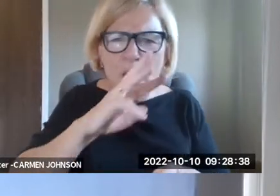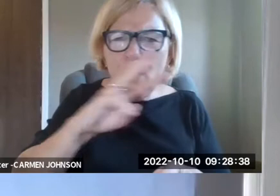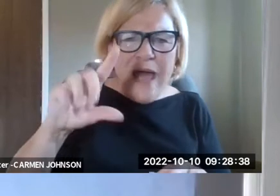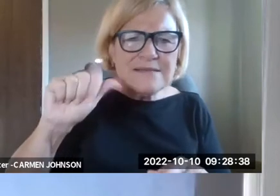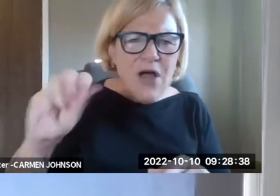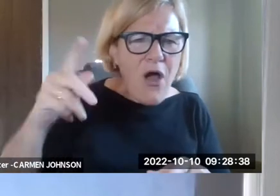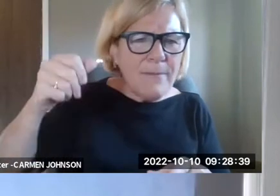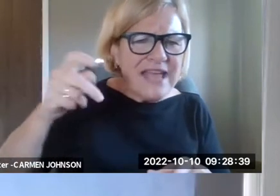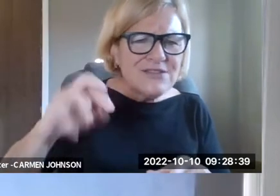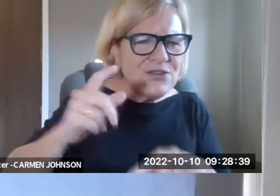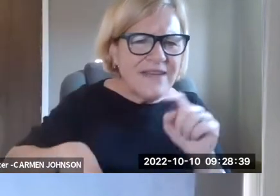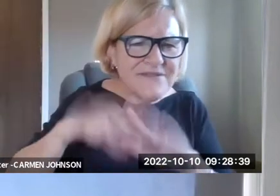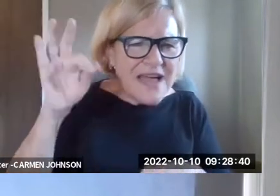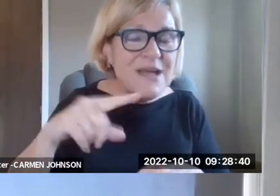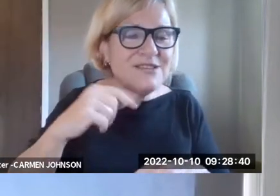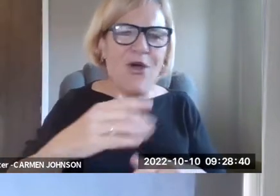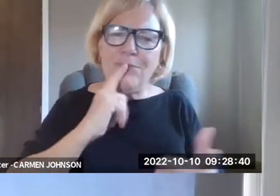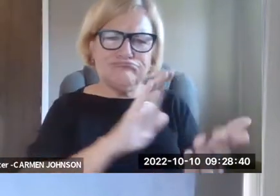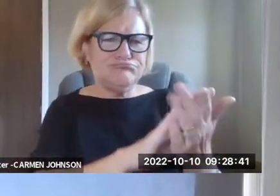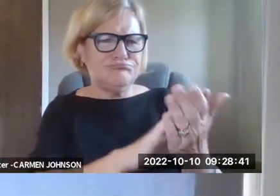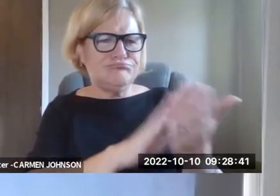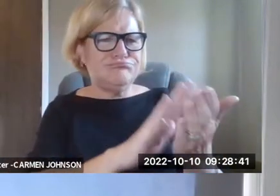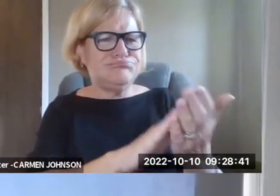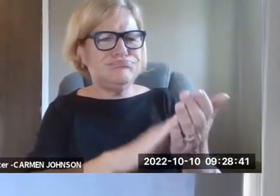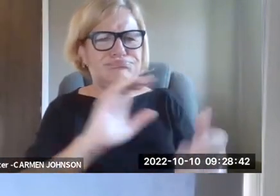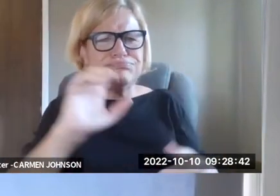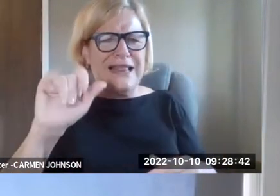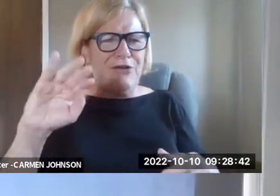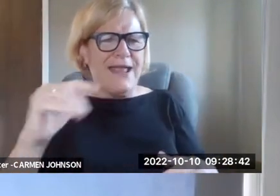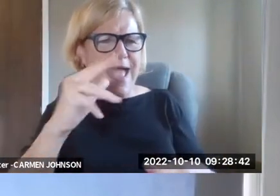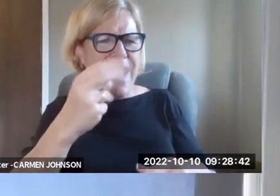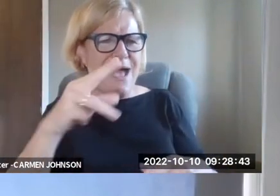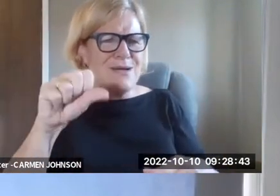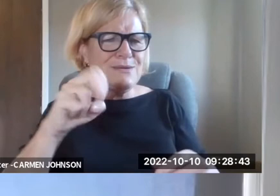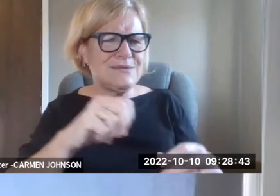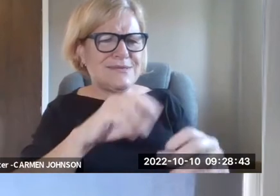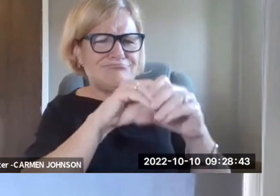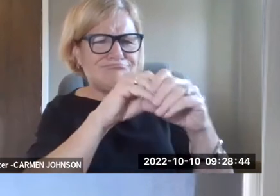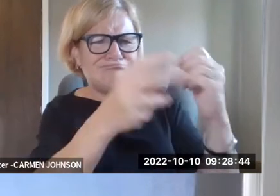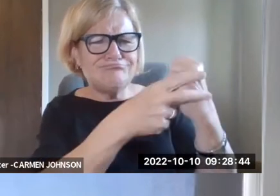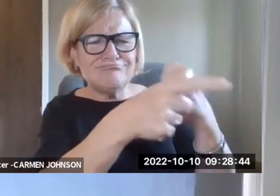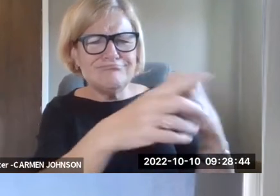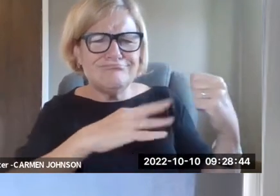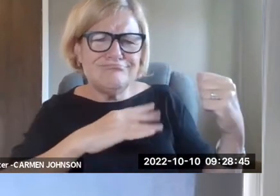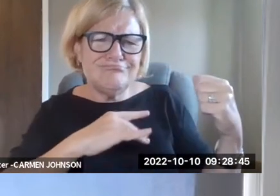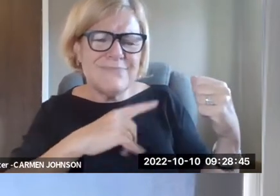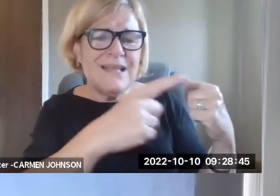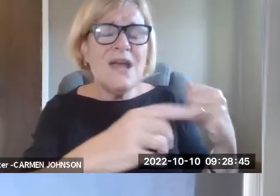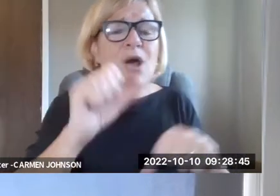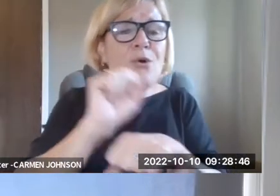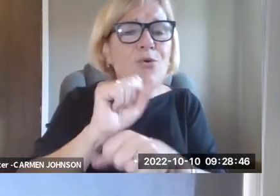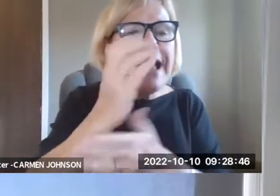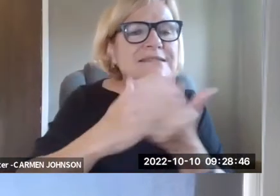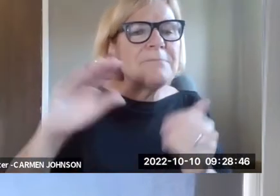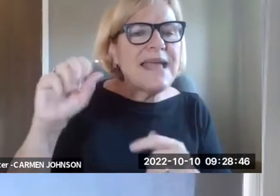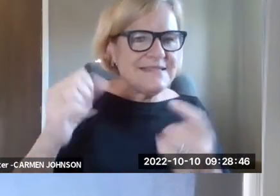It has, um, full text search. It has the types of documents you won't find on either West law or PACER. Um, so big shout out to the clearing house